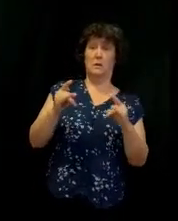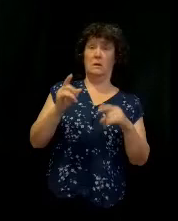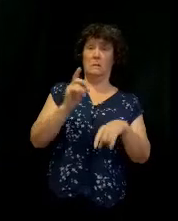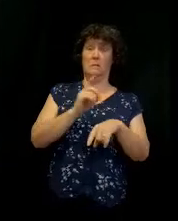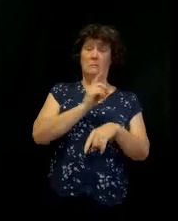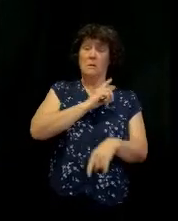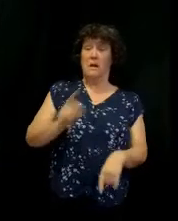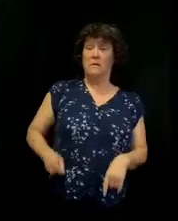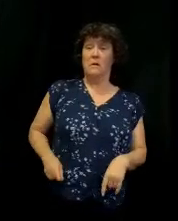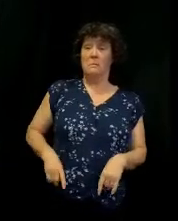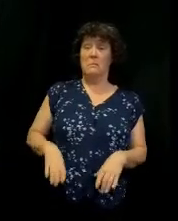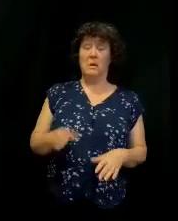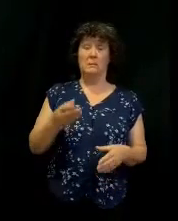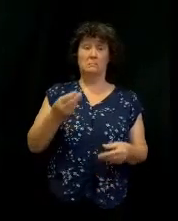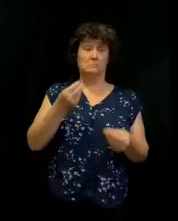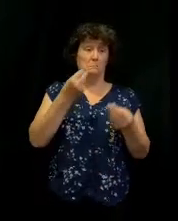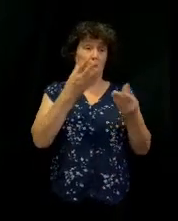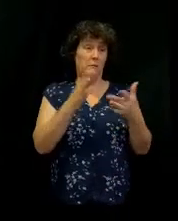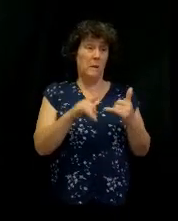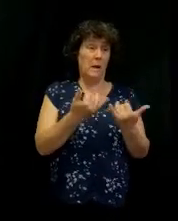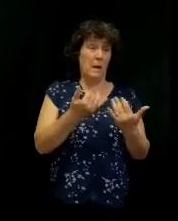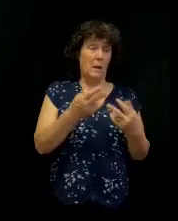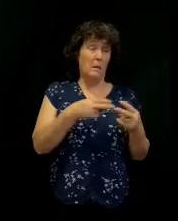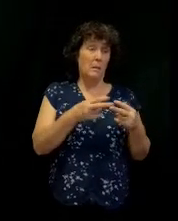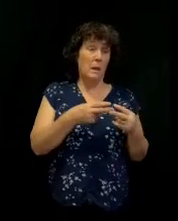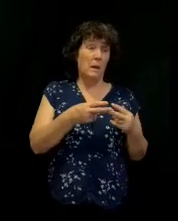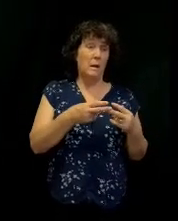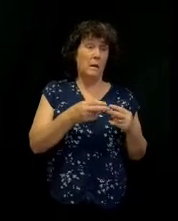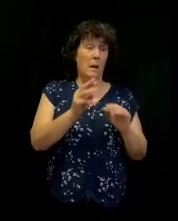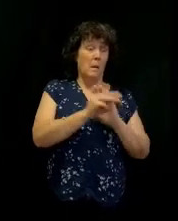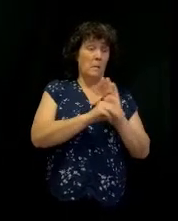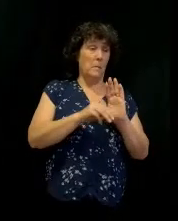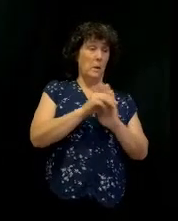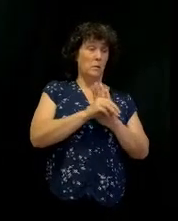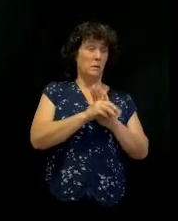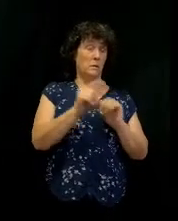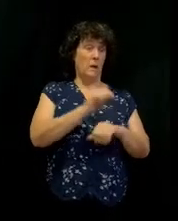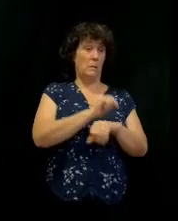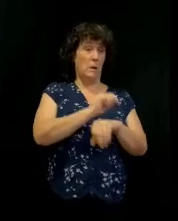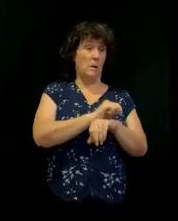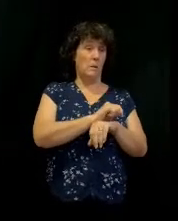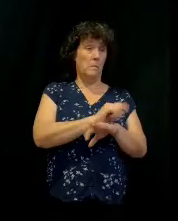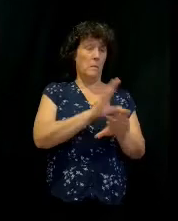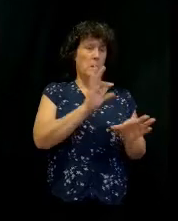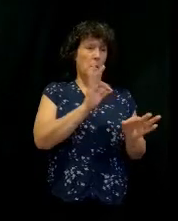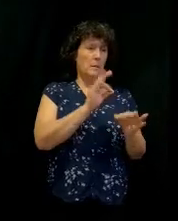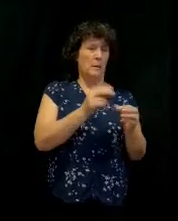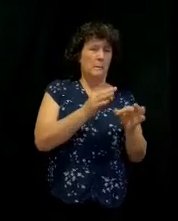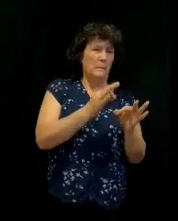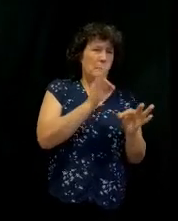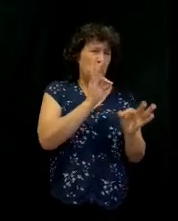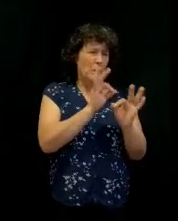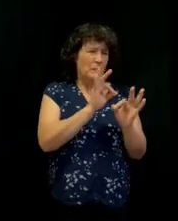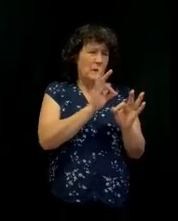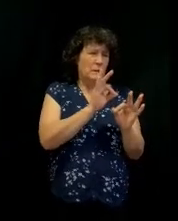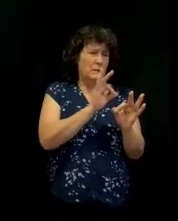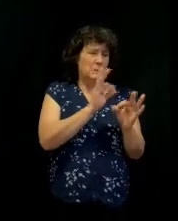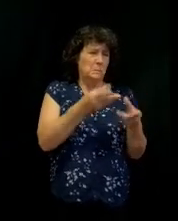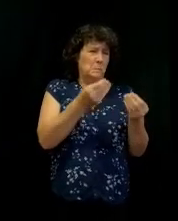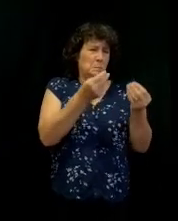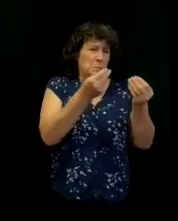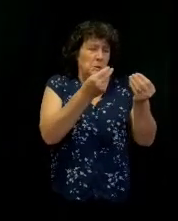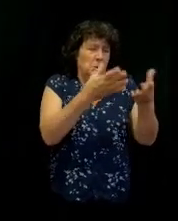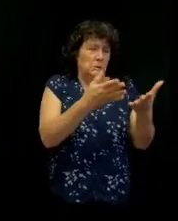on how to be built. Moses' tabernacle was ordered to be built a certain way. There was inclusivity. It wasn't limited to high